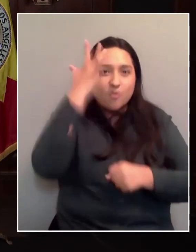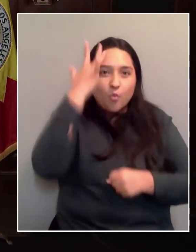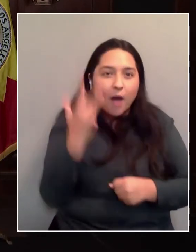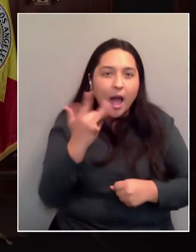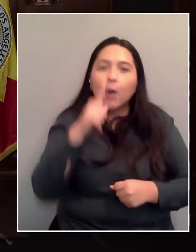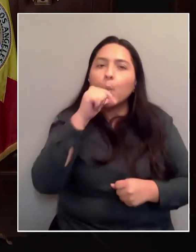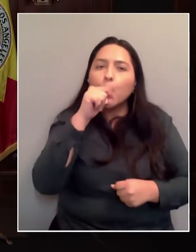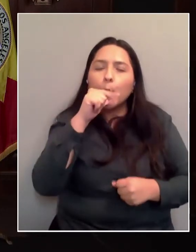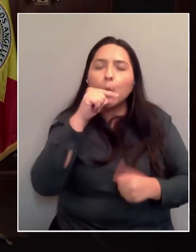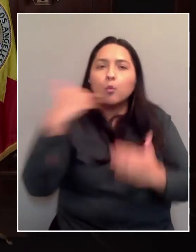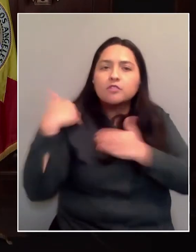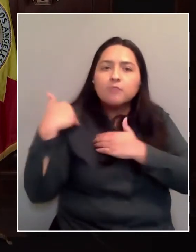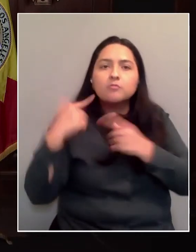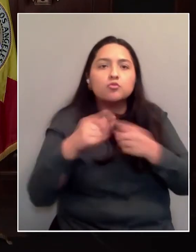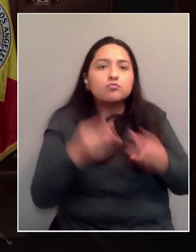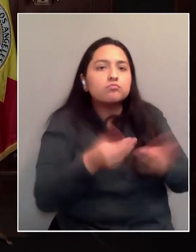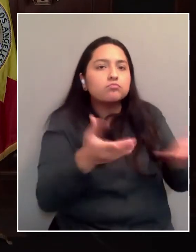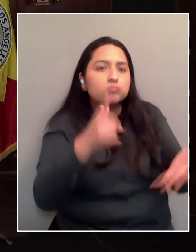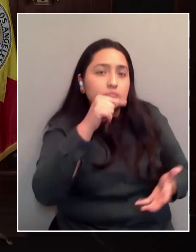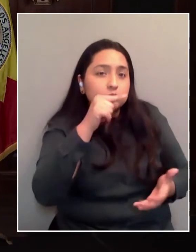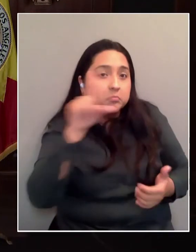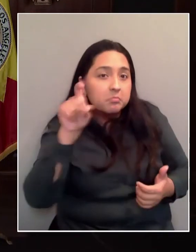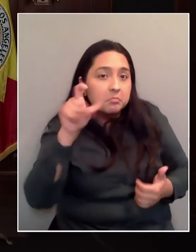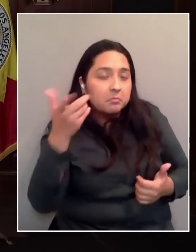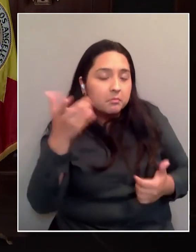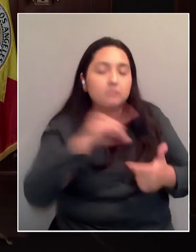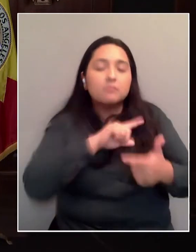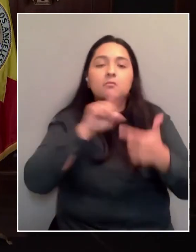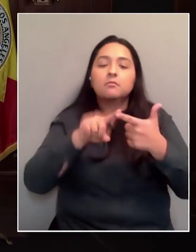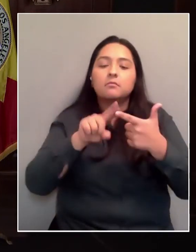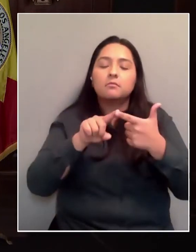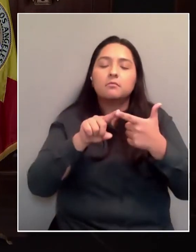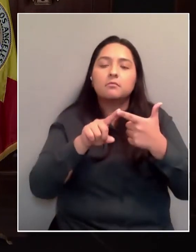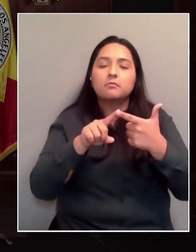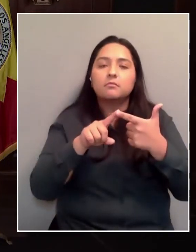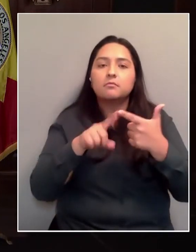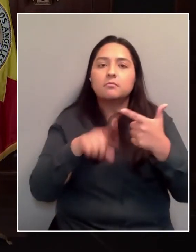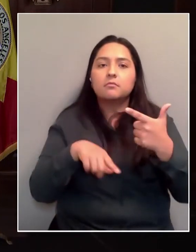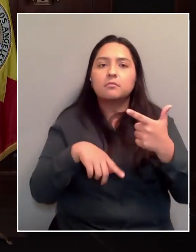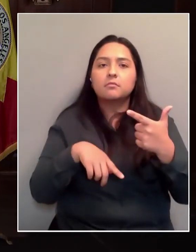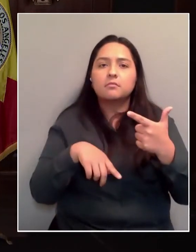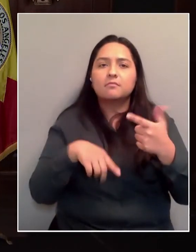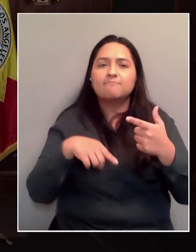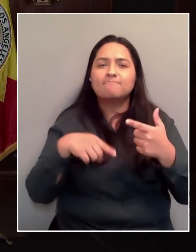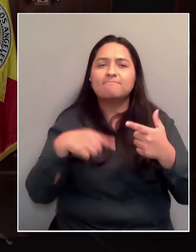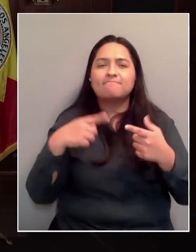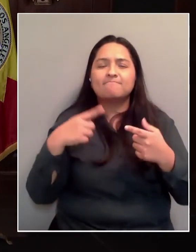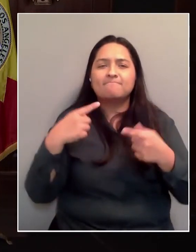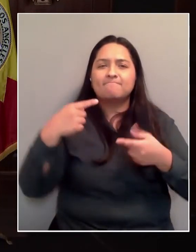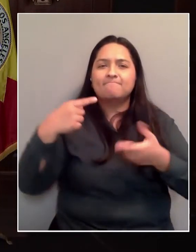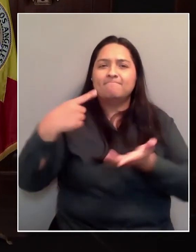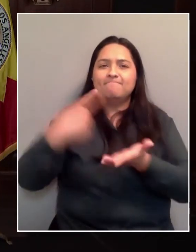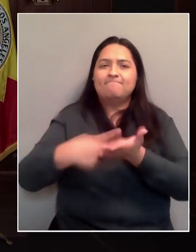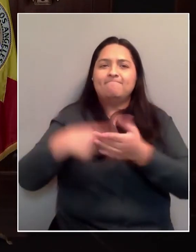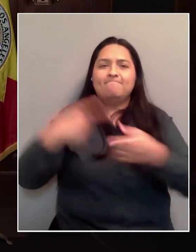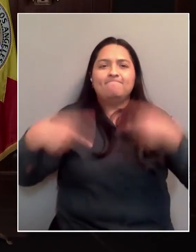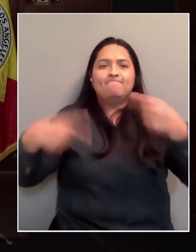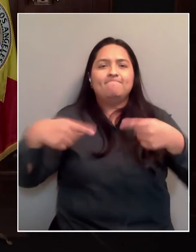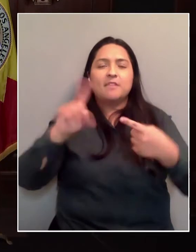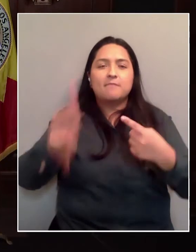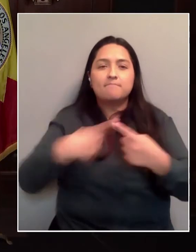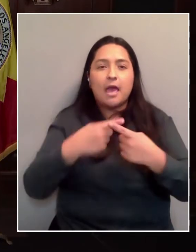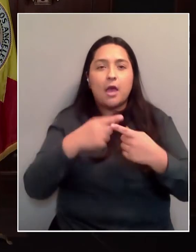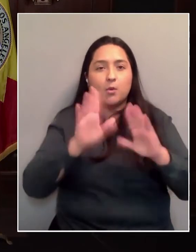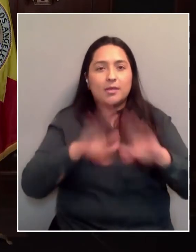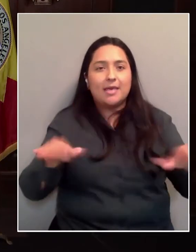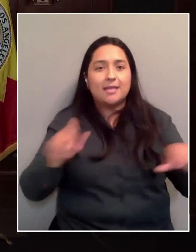supplying it to us? Number two, which is the first one off topic, there's the controversy about our kids going back to school. I believe Joe Buscaino and